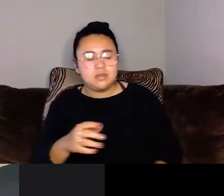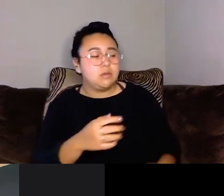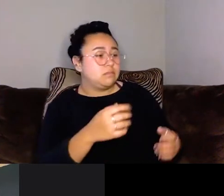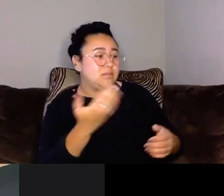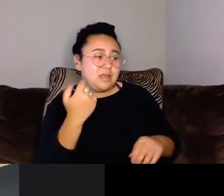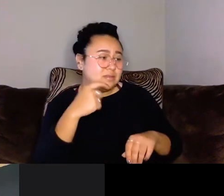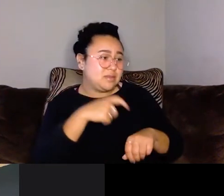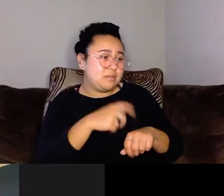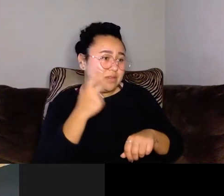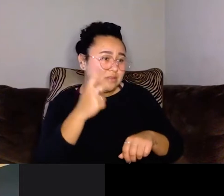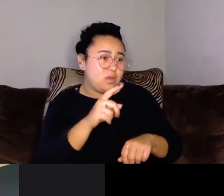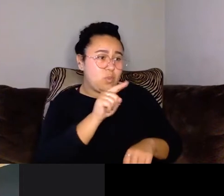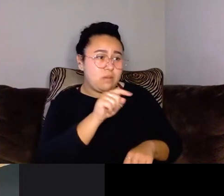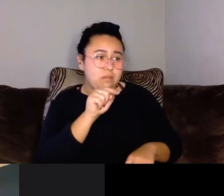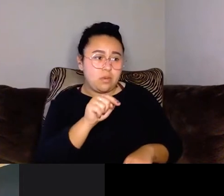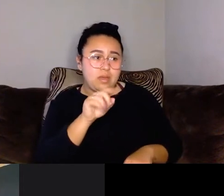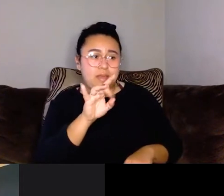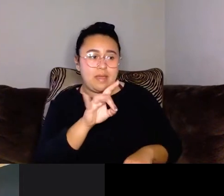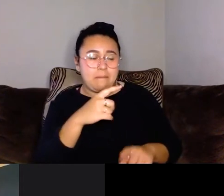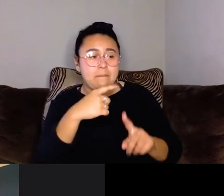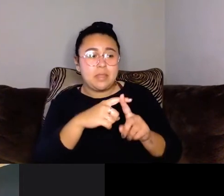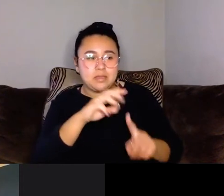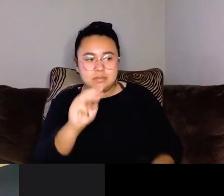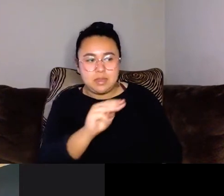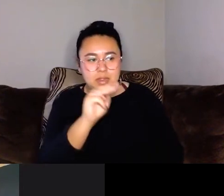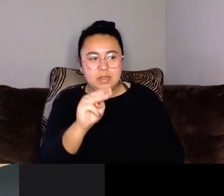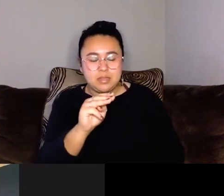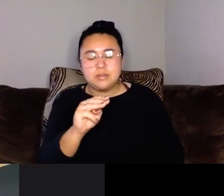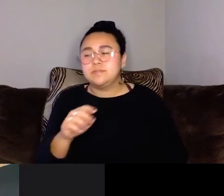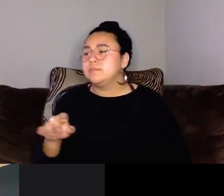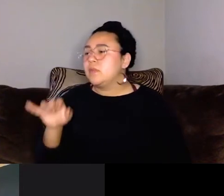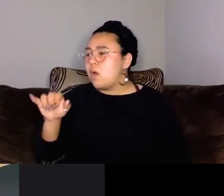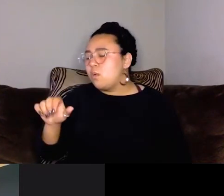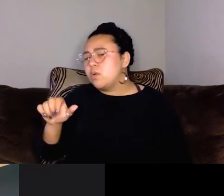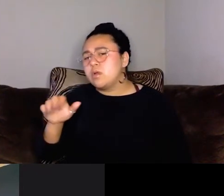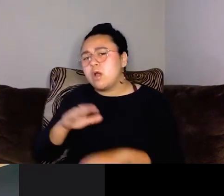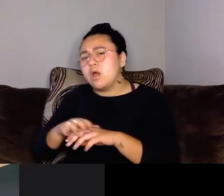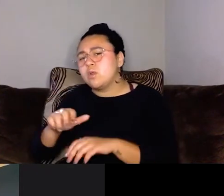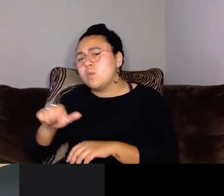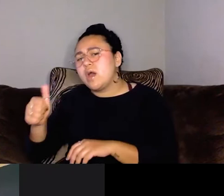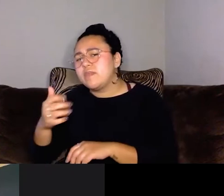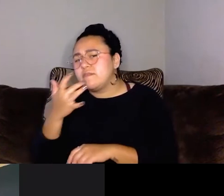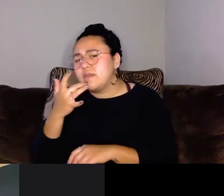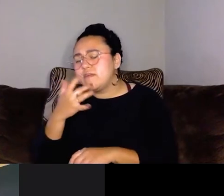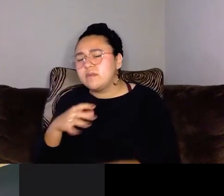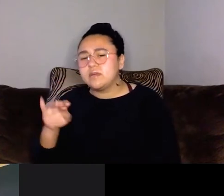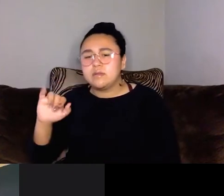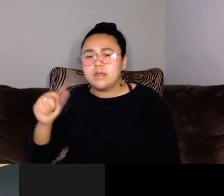million. And, and, um, and you're also on which of our other faves? Um, Instagram. Instagram.